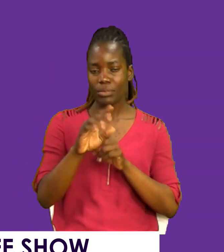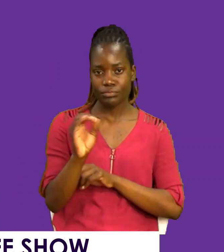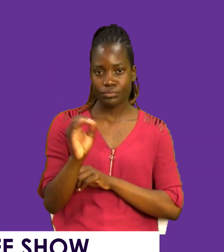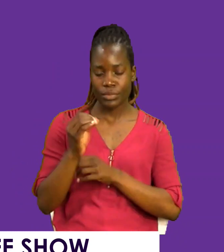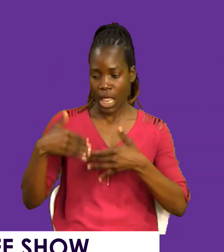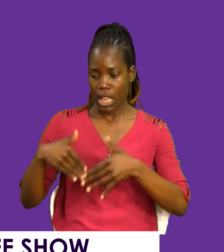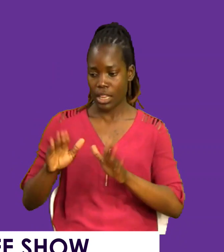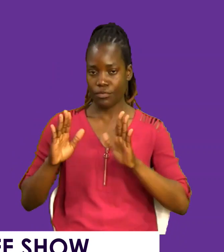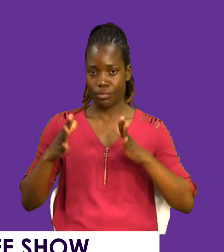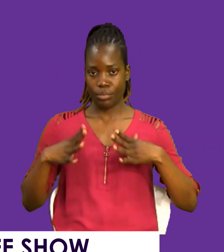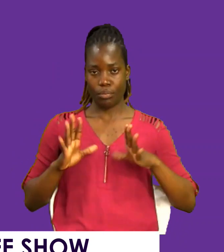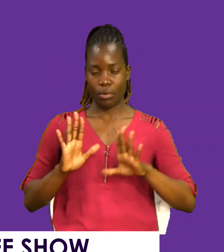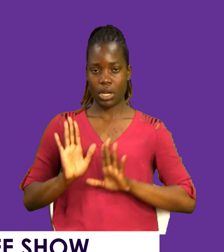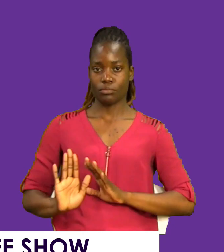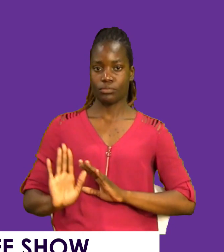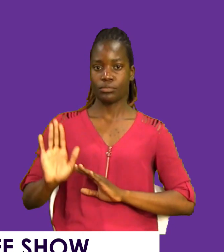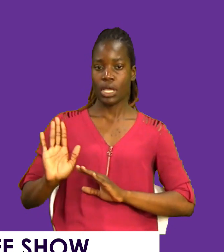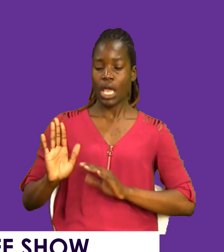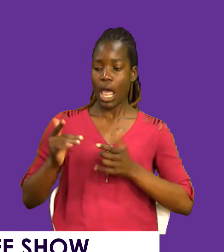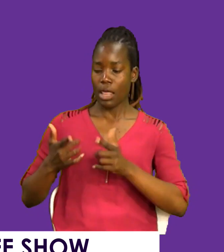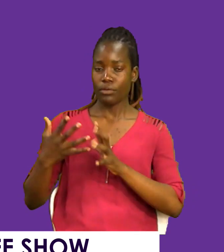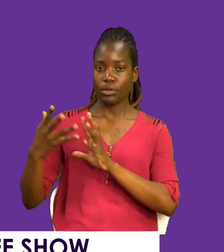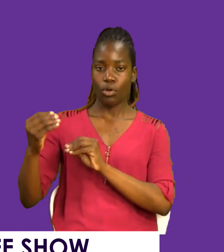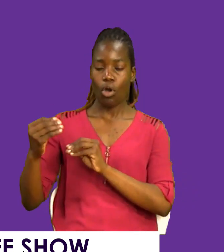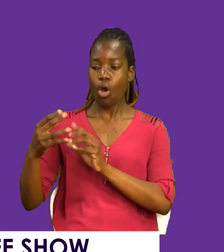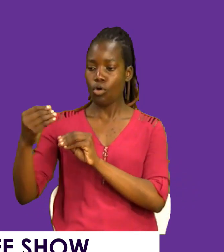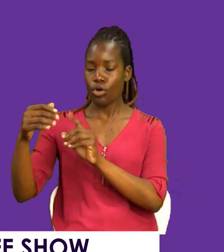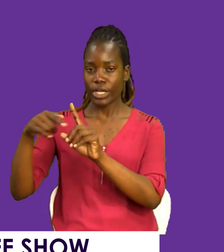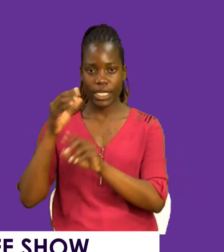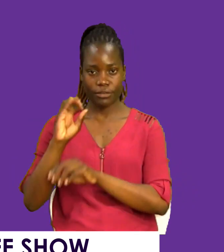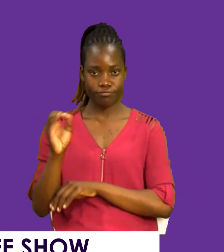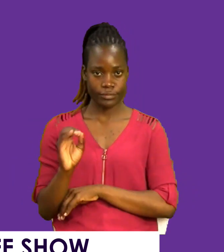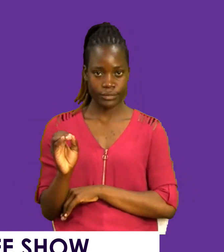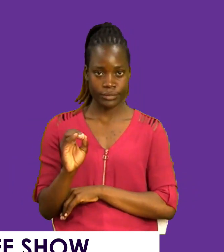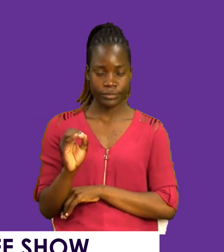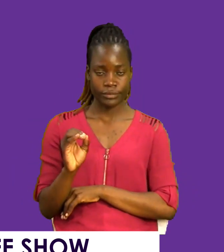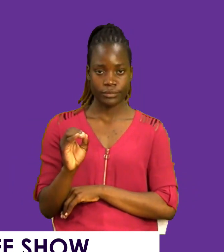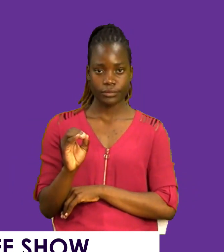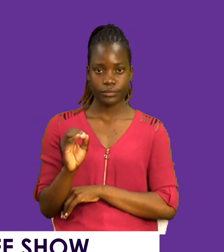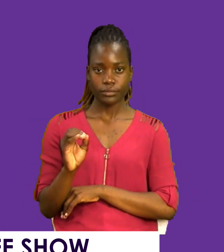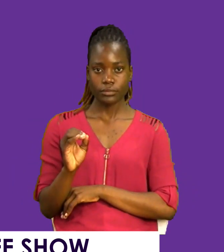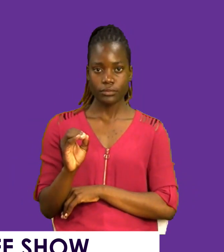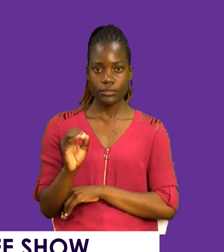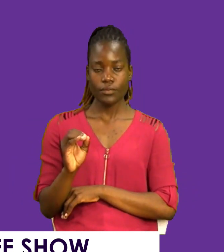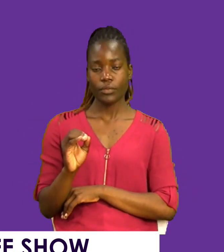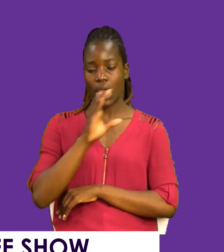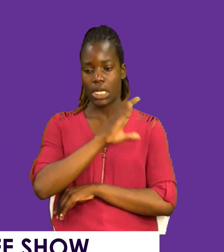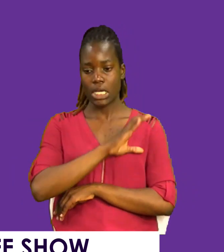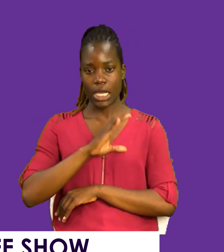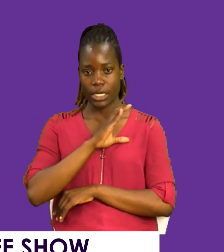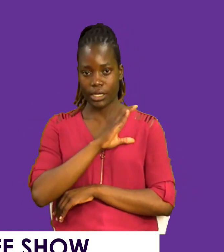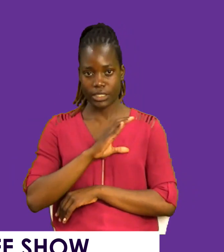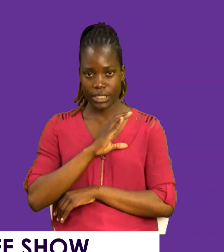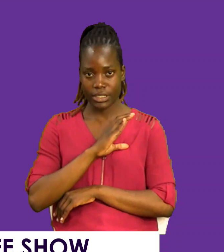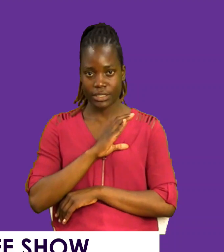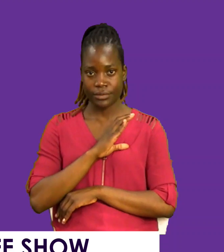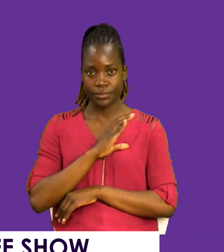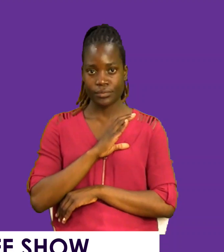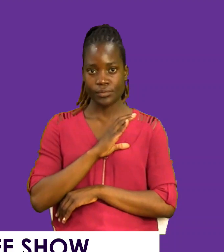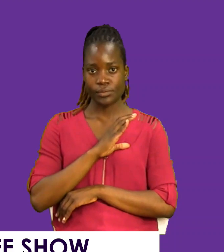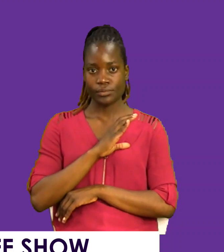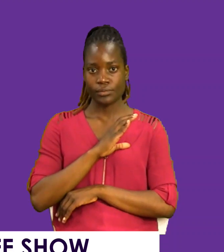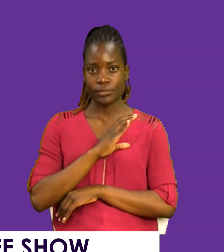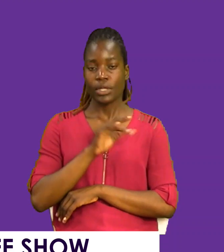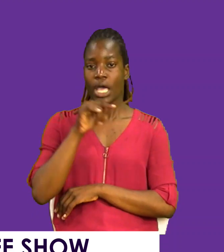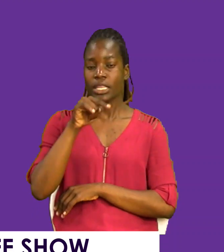Leave people alone. Let them go. Do not go and kill people. You know, in terms of characters. You know, assassinating